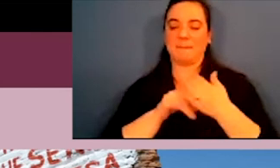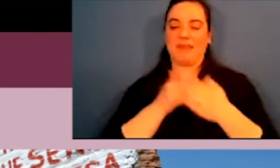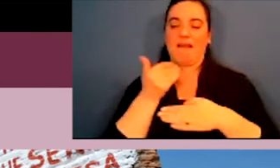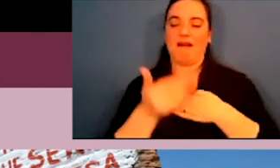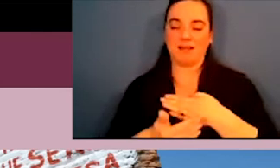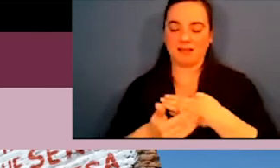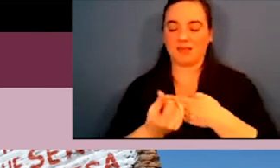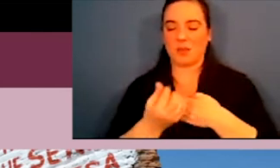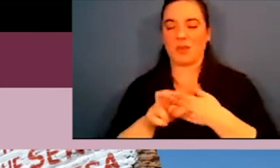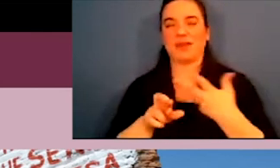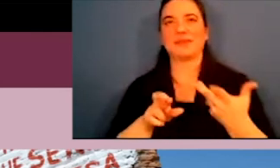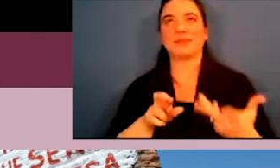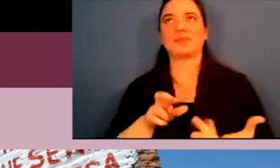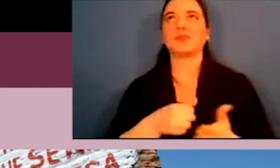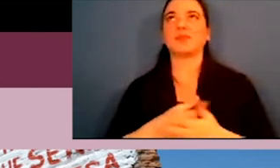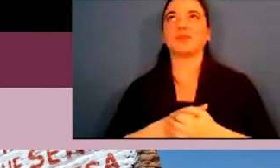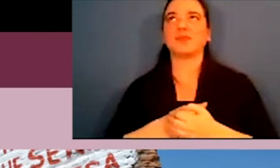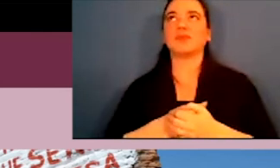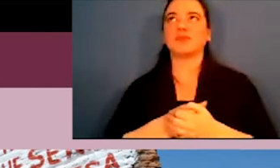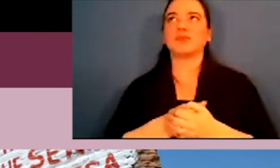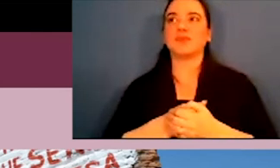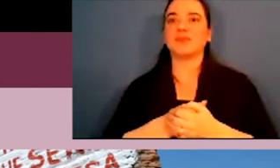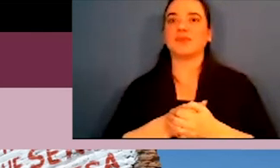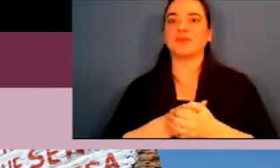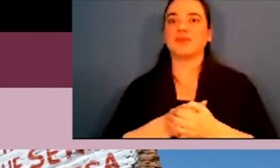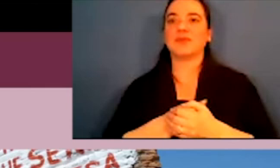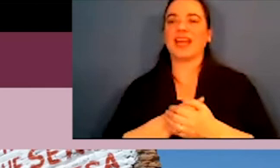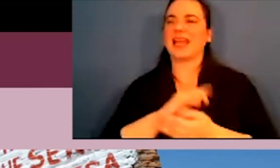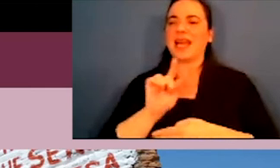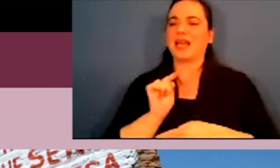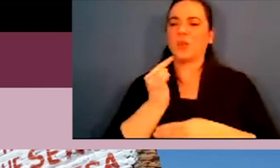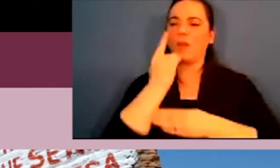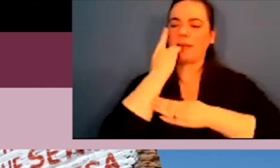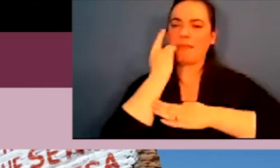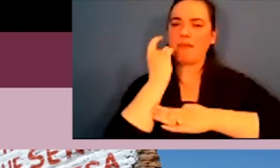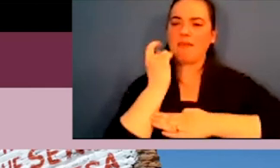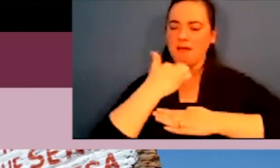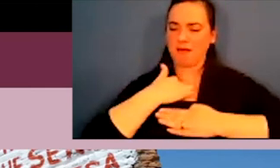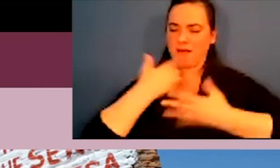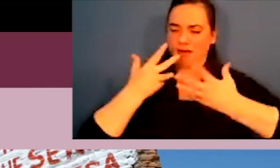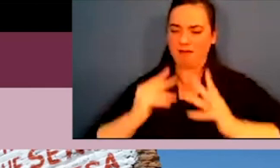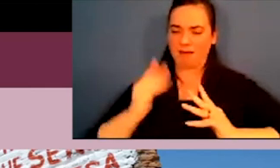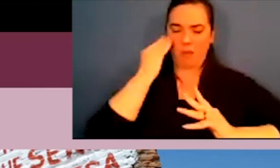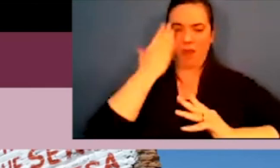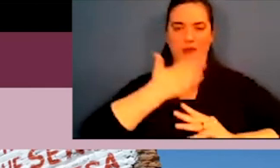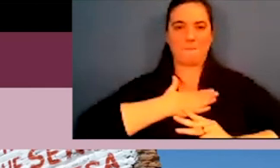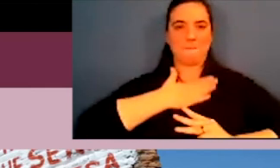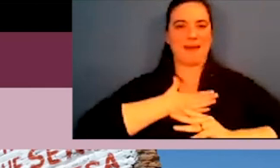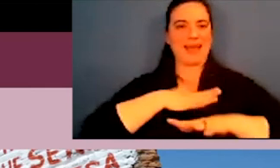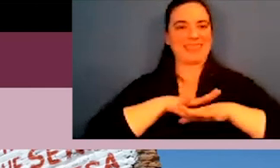just, uh, beyond or, you know, that is